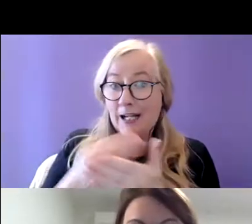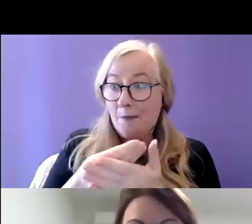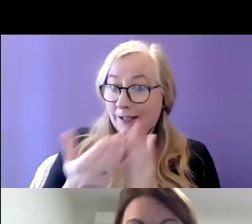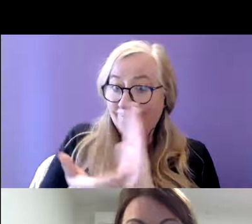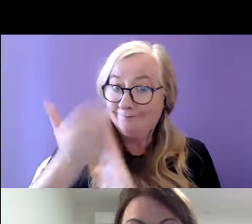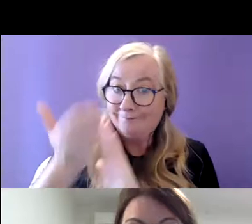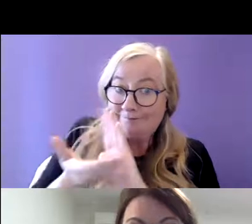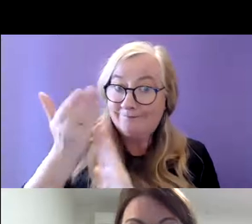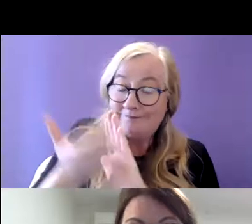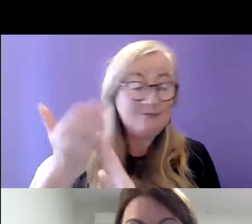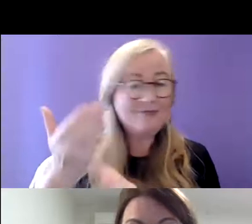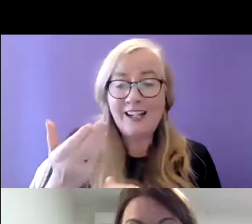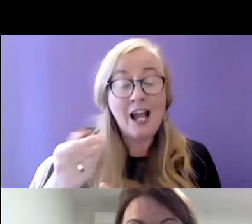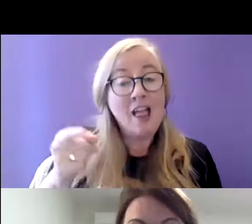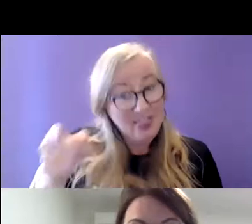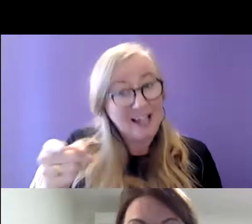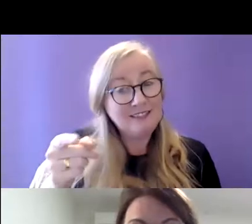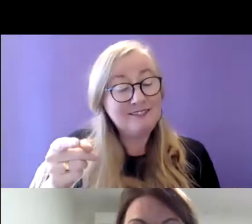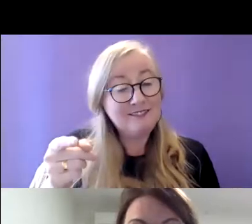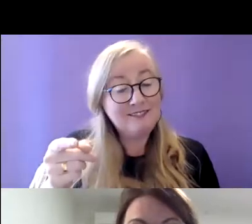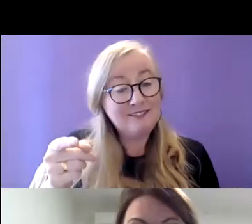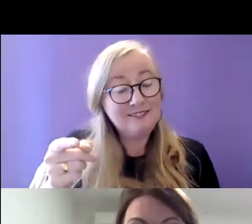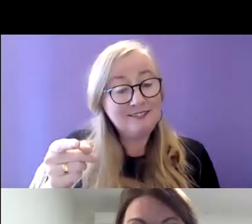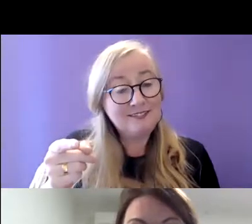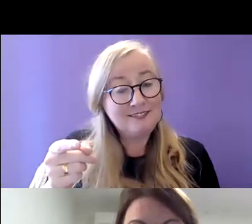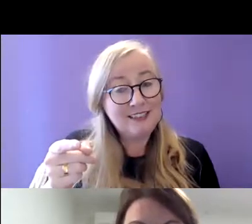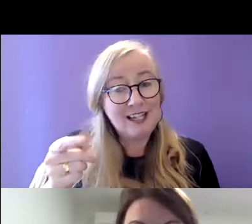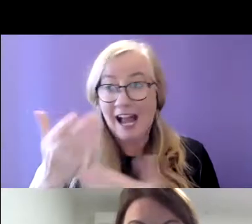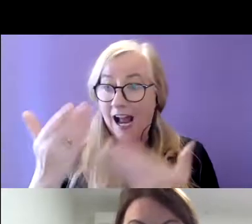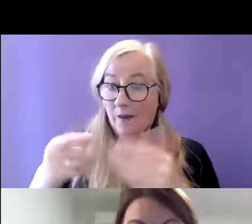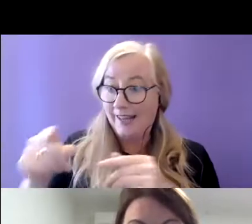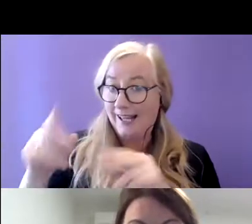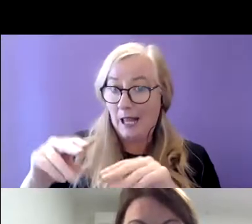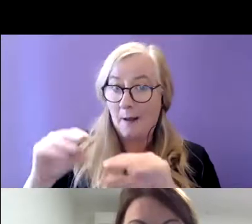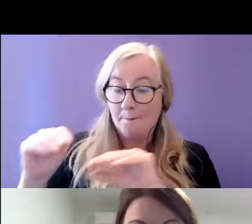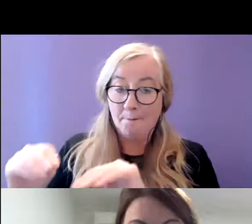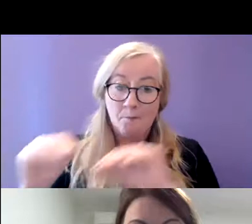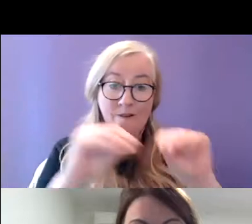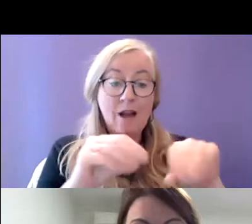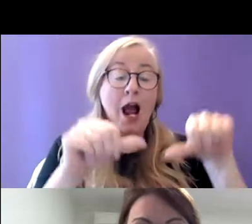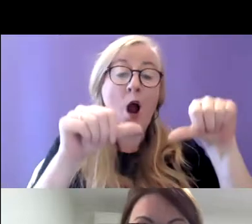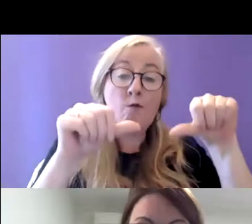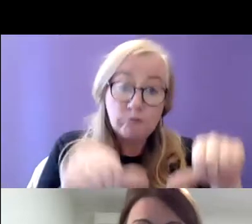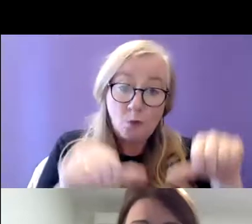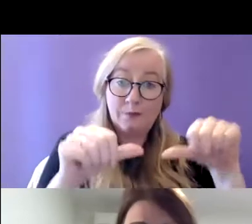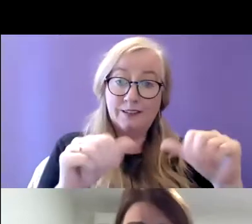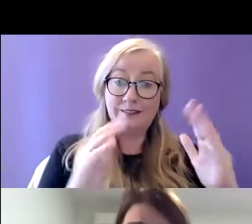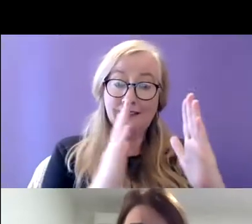which would enable and facilitate a move into an appropriate housing situation.